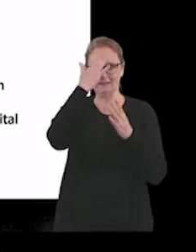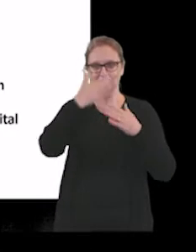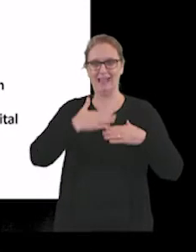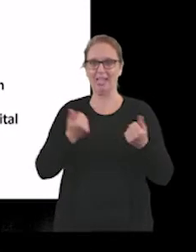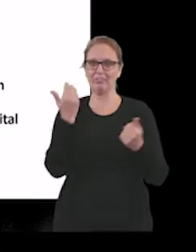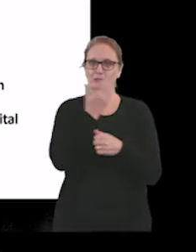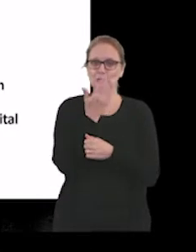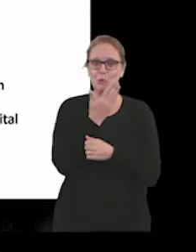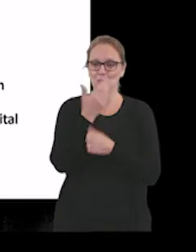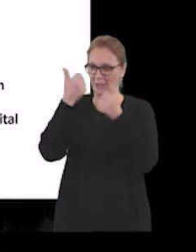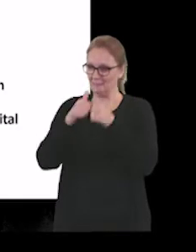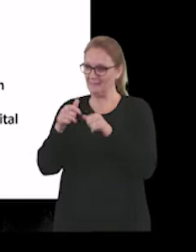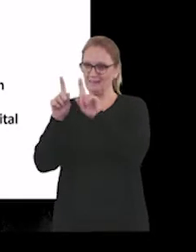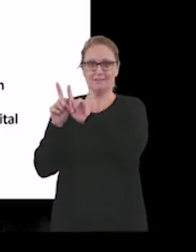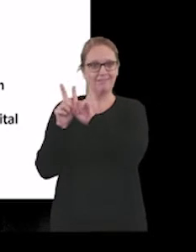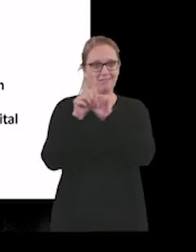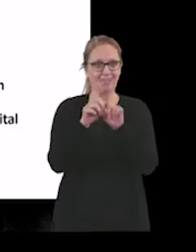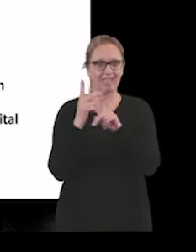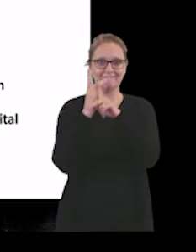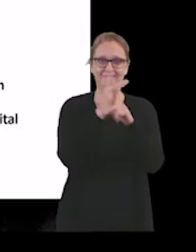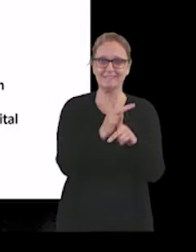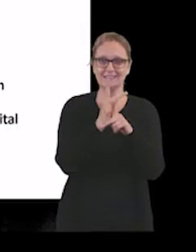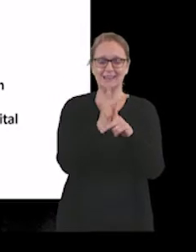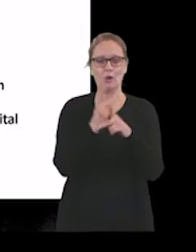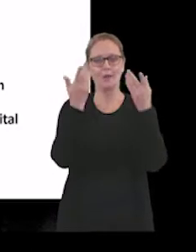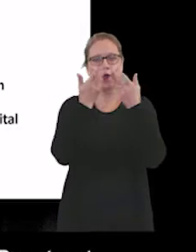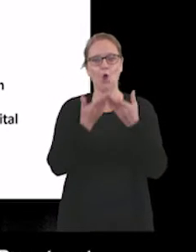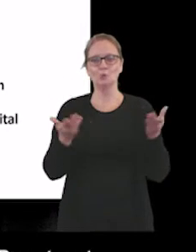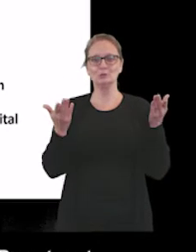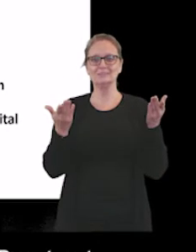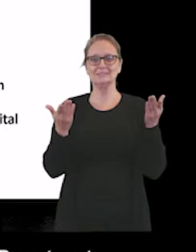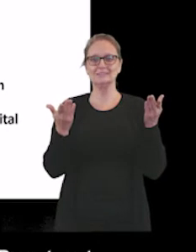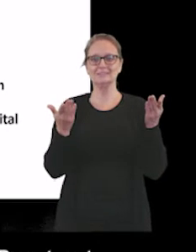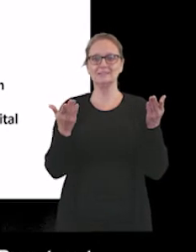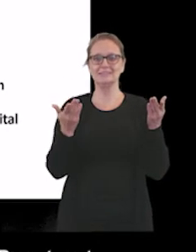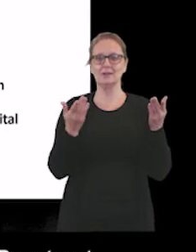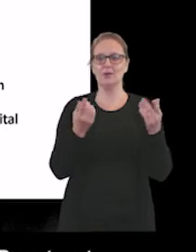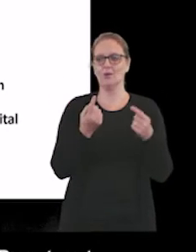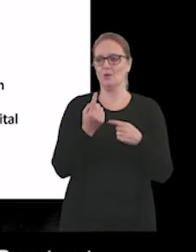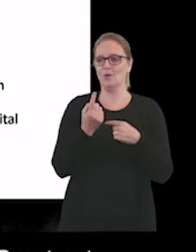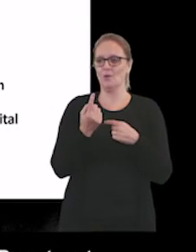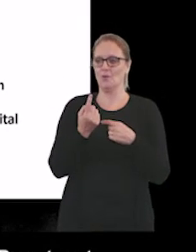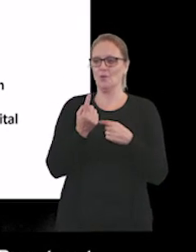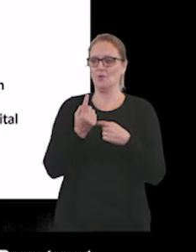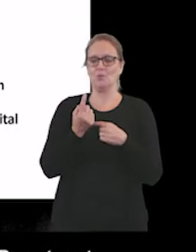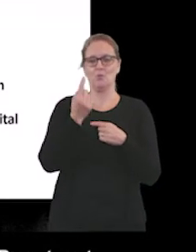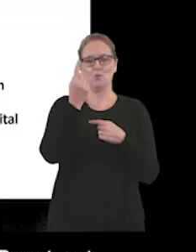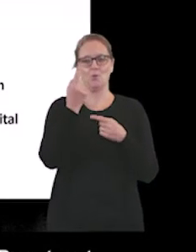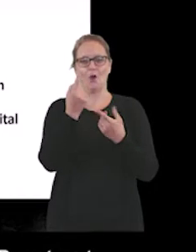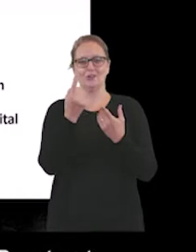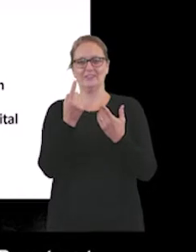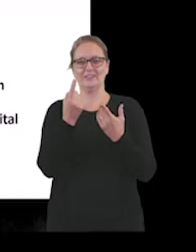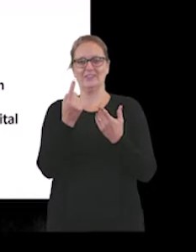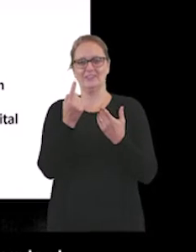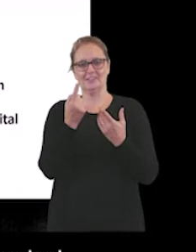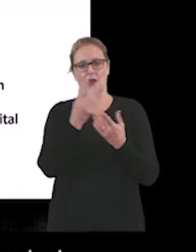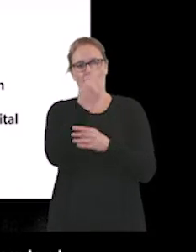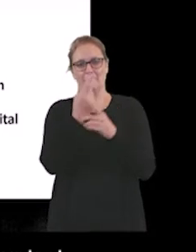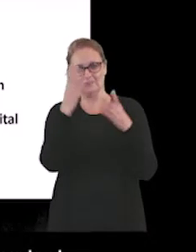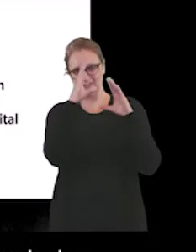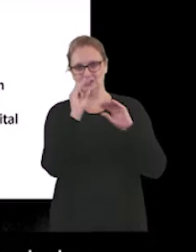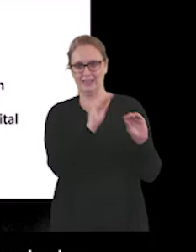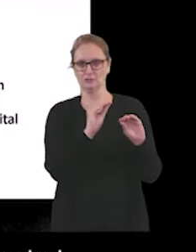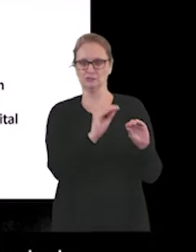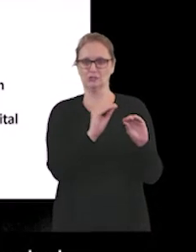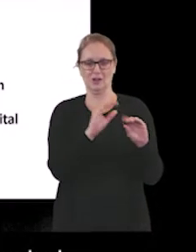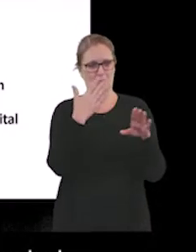to did a visit with them when we hosted one of the ministers from the Department for Education a couple of months ago. So the work